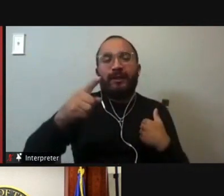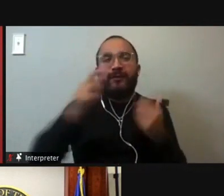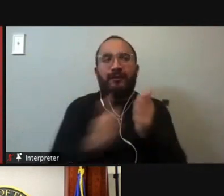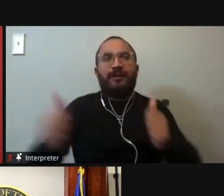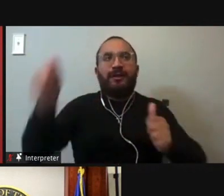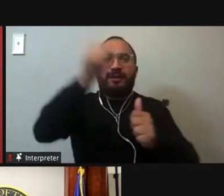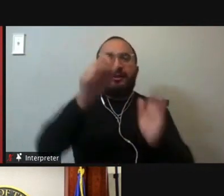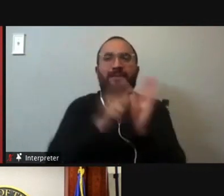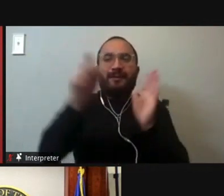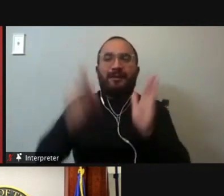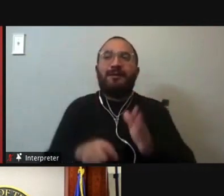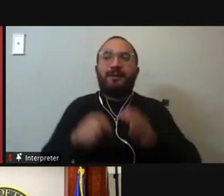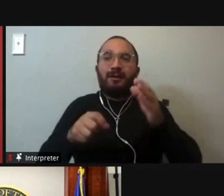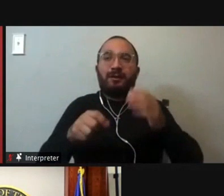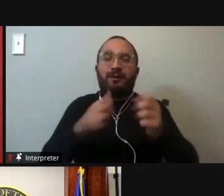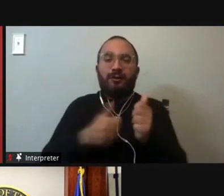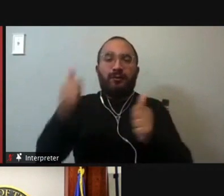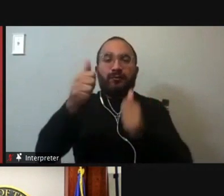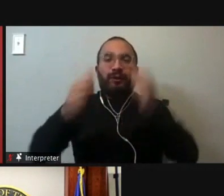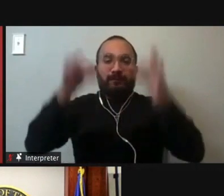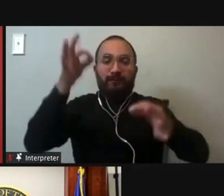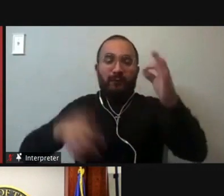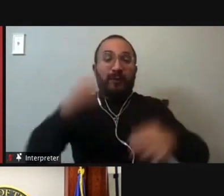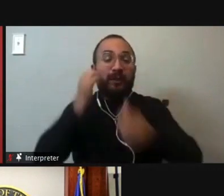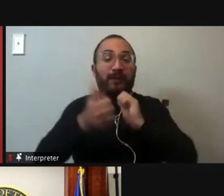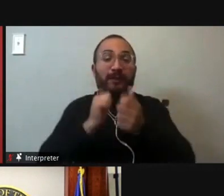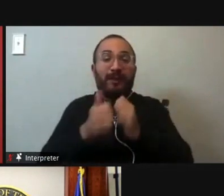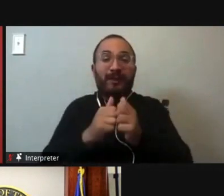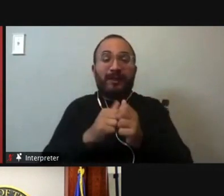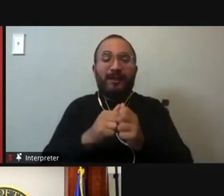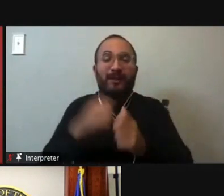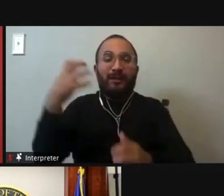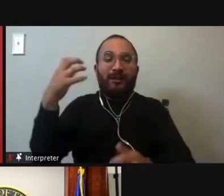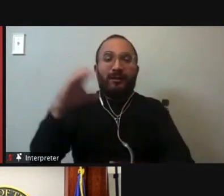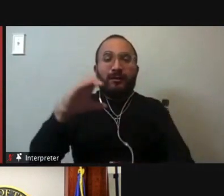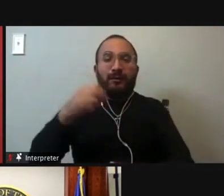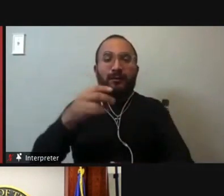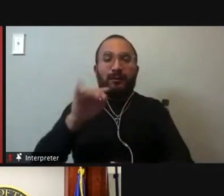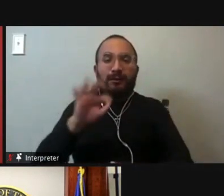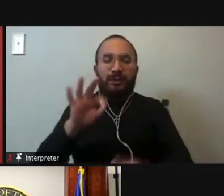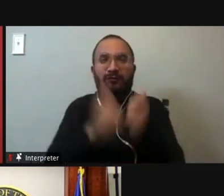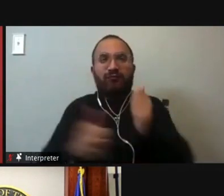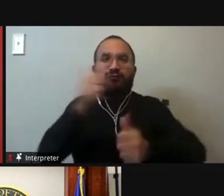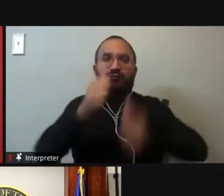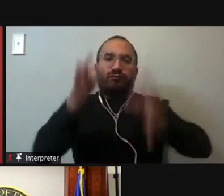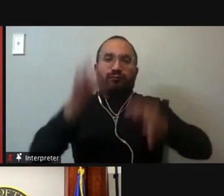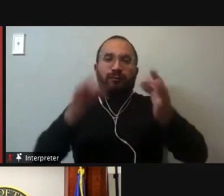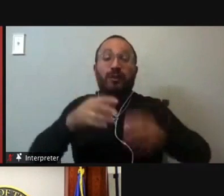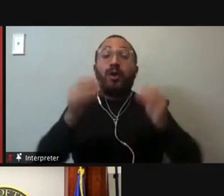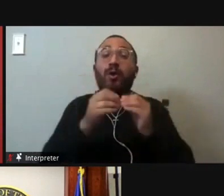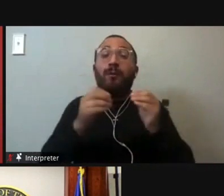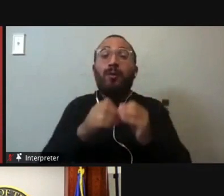Court. We may have now, if elected as Chief Justice, first Court dominated by Latinas,